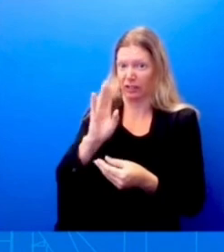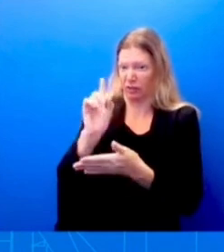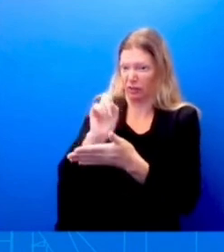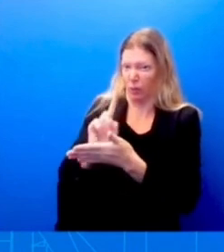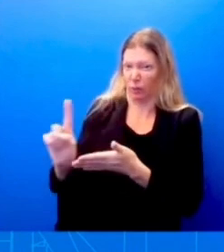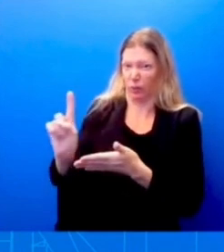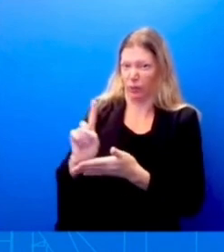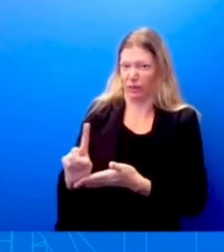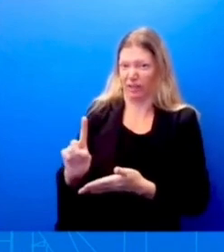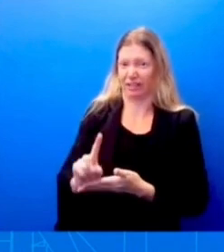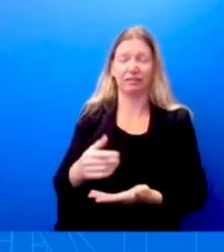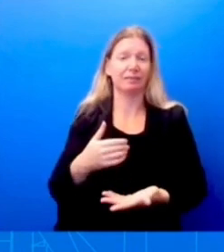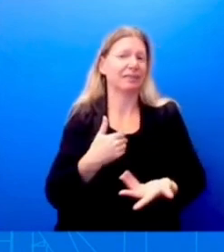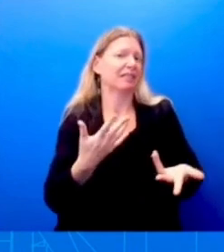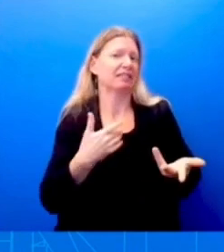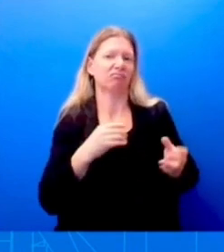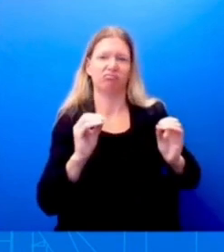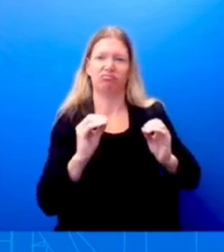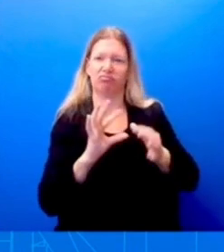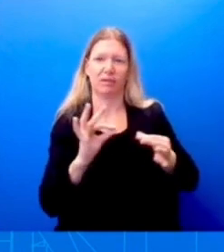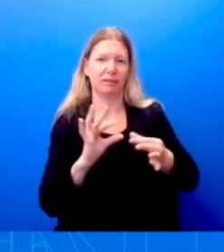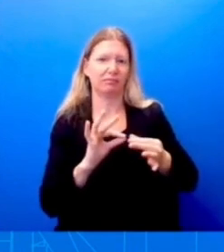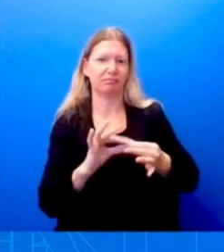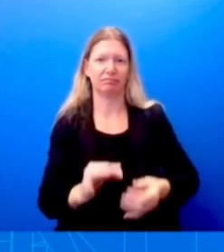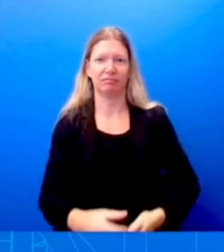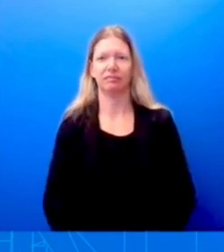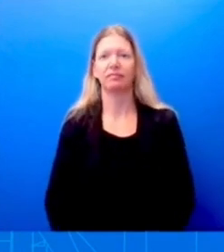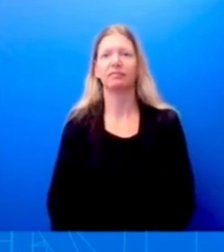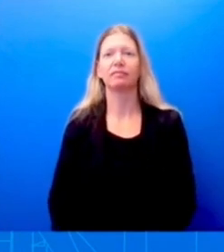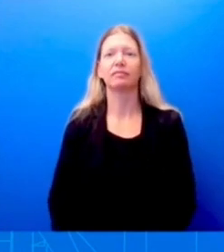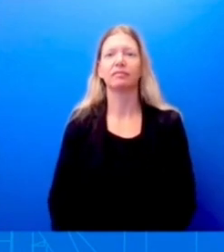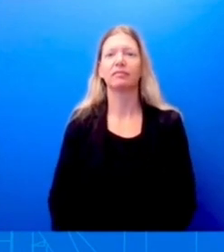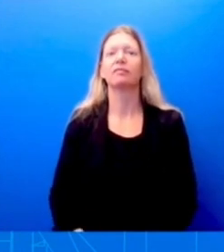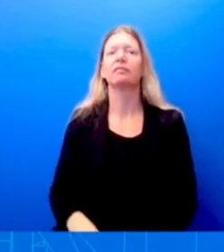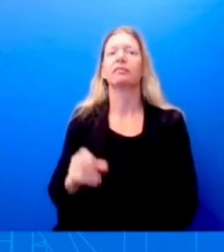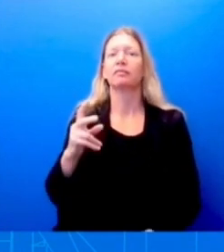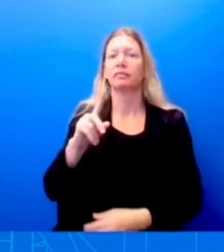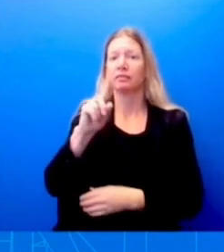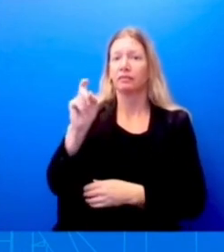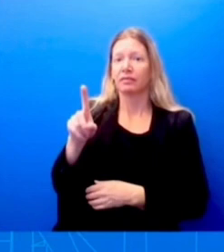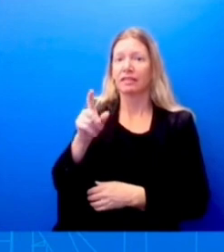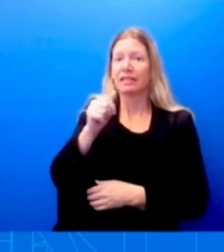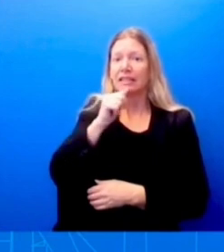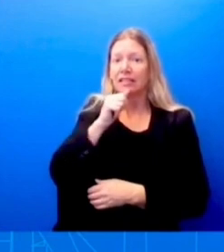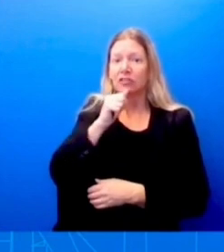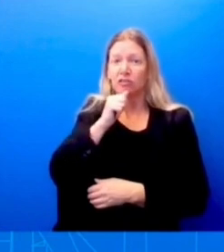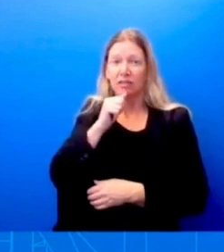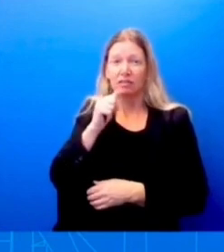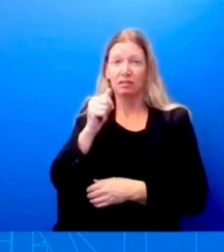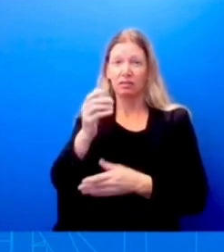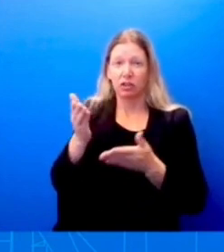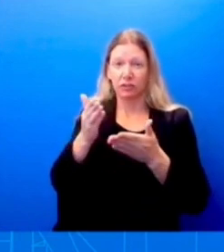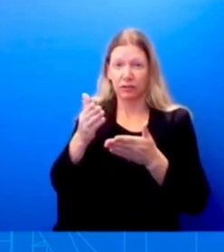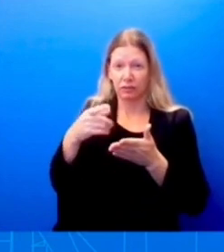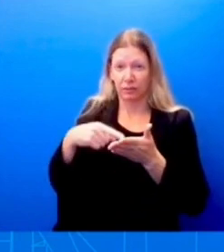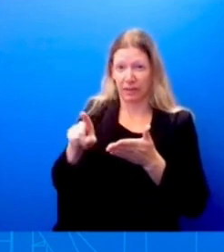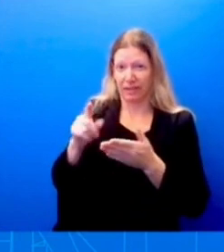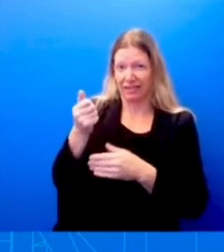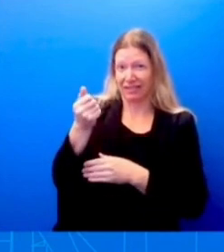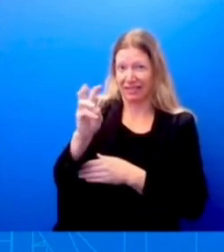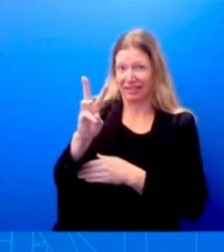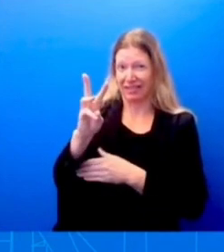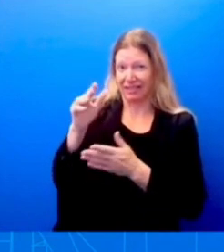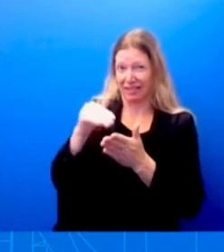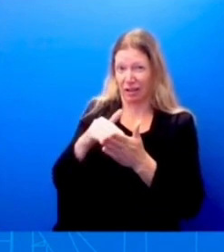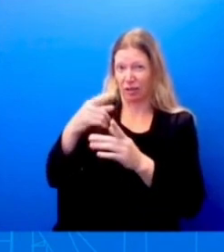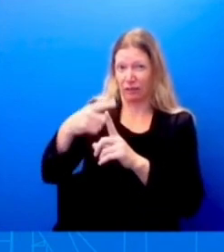else. The Secret Service is paying $16,000 a month now to stage near Hunter Biden in Malibu. Who's paying for that? That's a question for